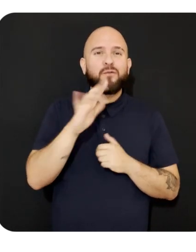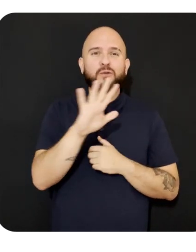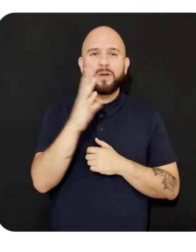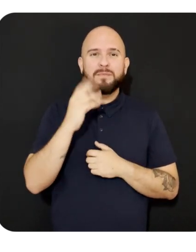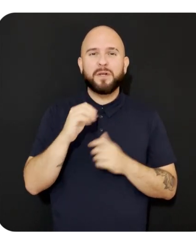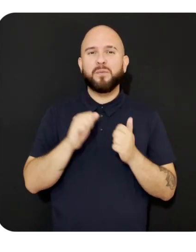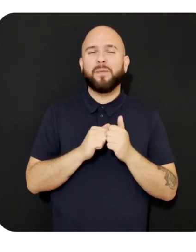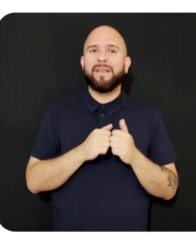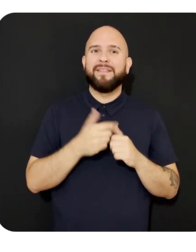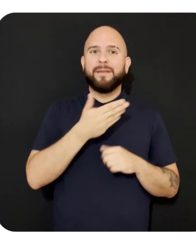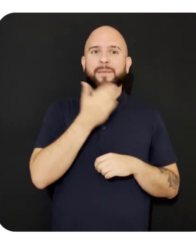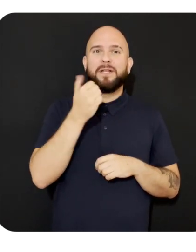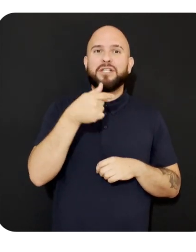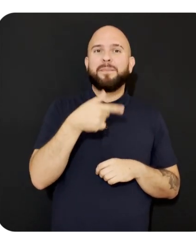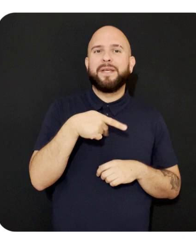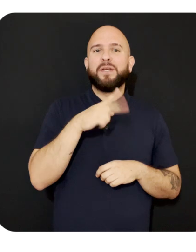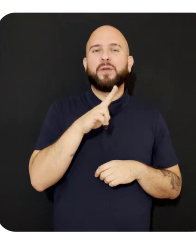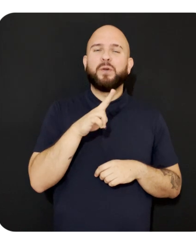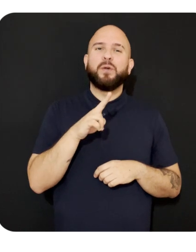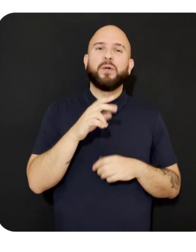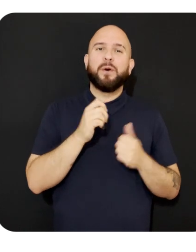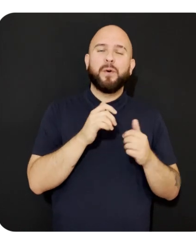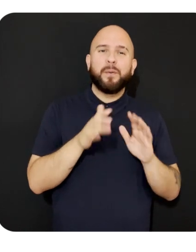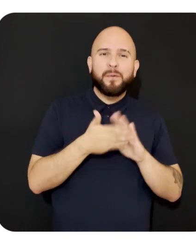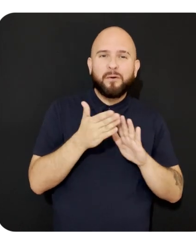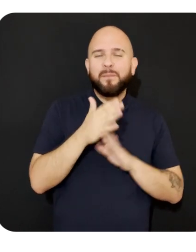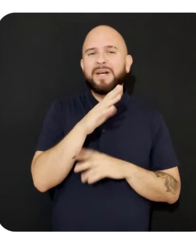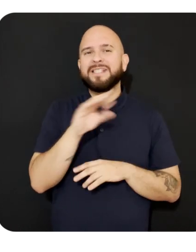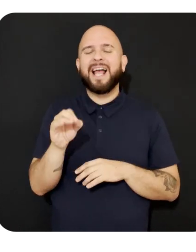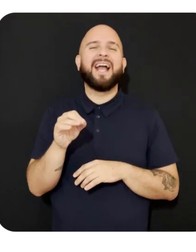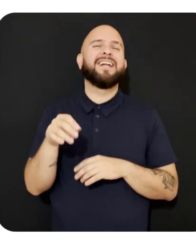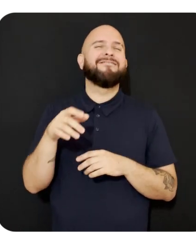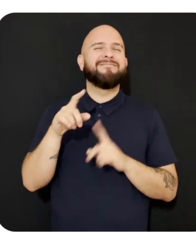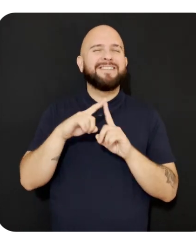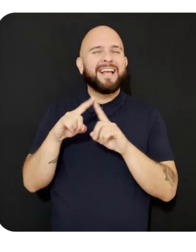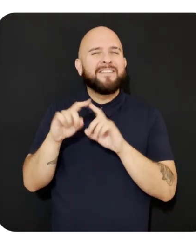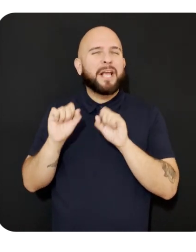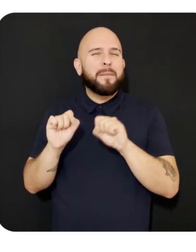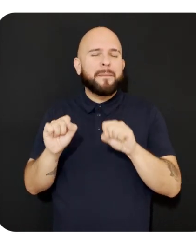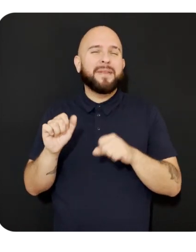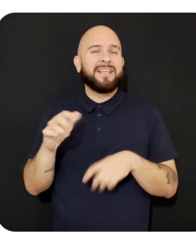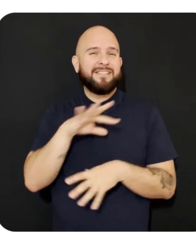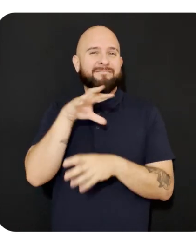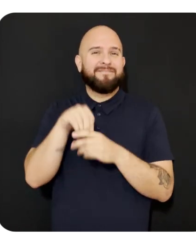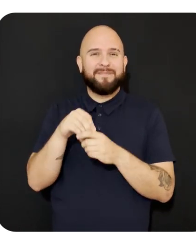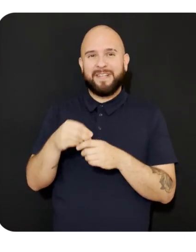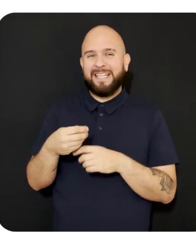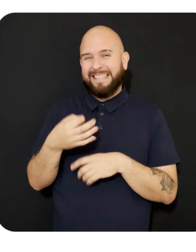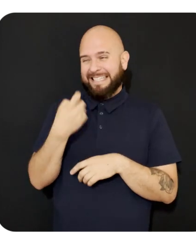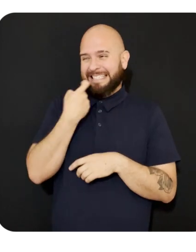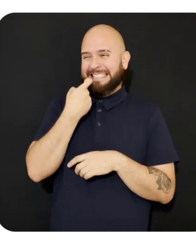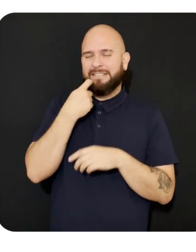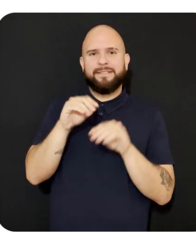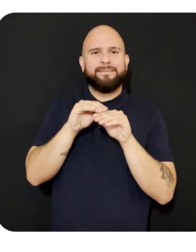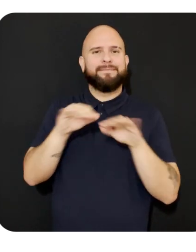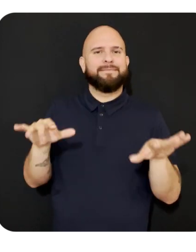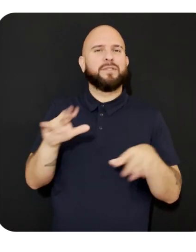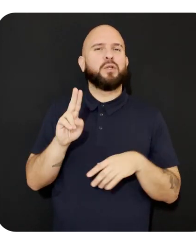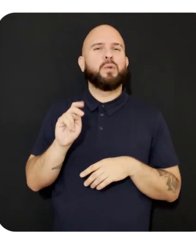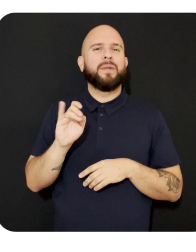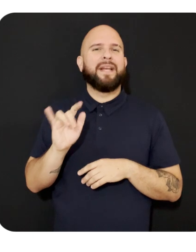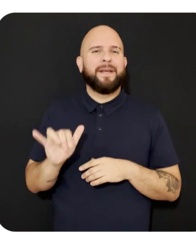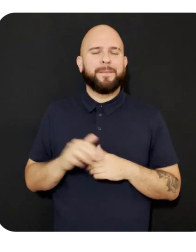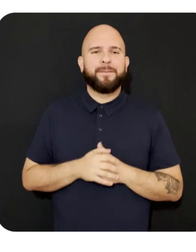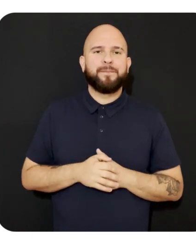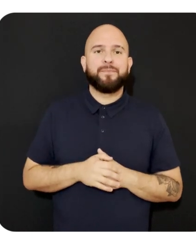GPU performance and the new mixed reality capabilities that come with Unity's latest engine release. Unity 6